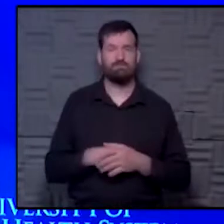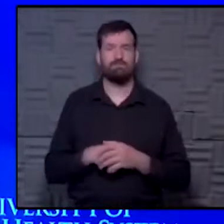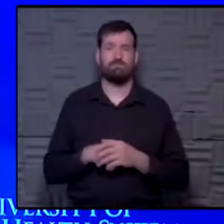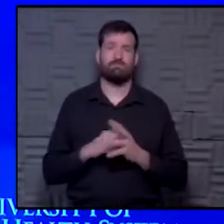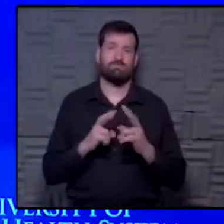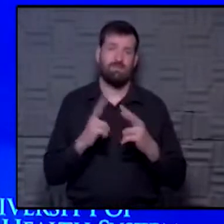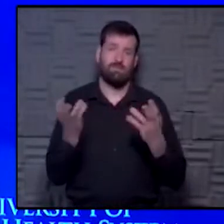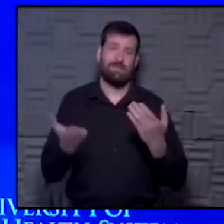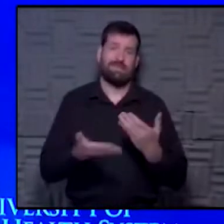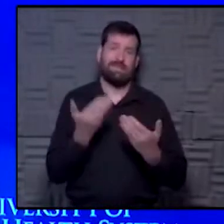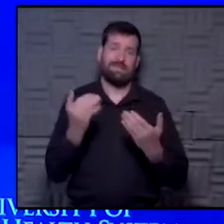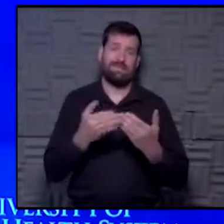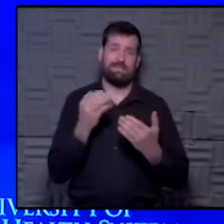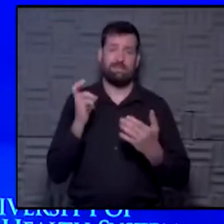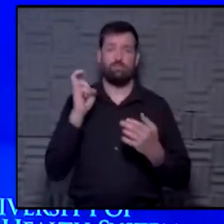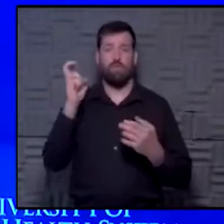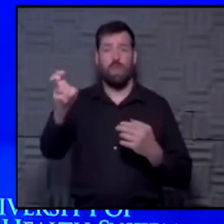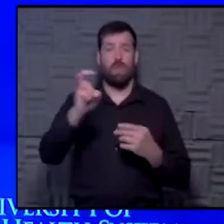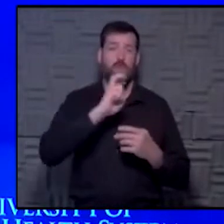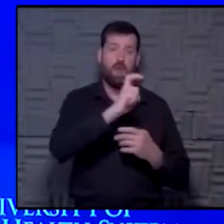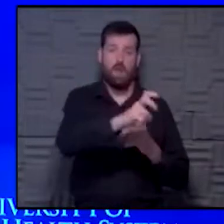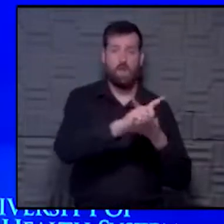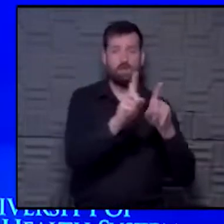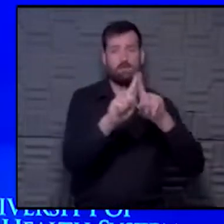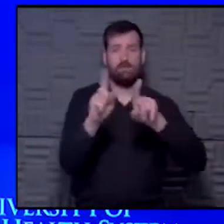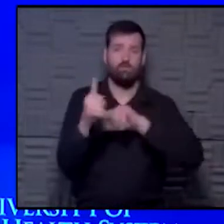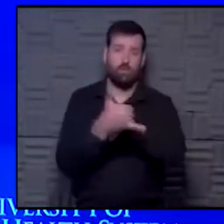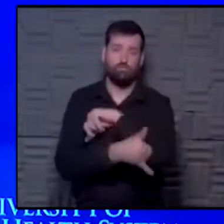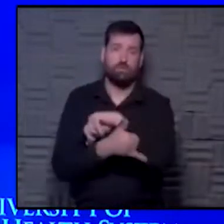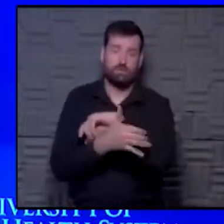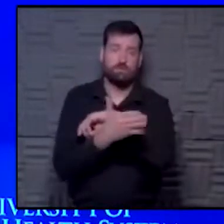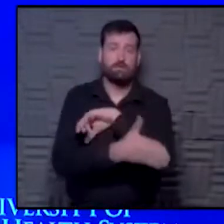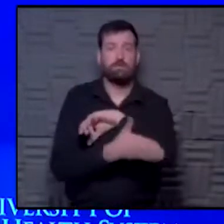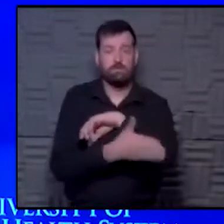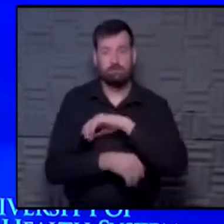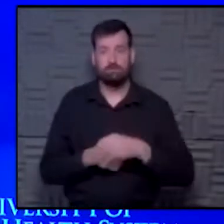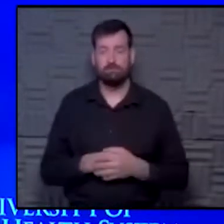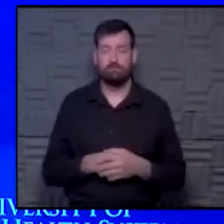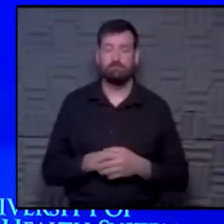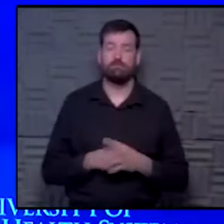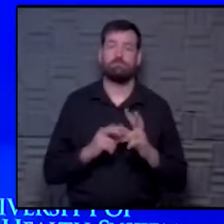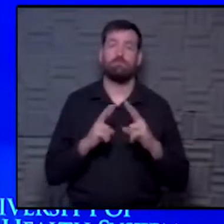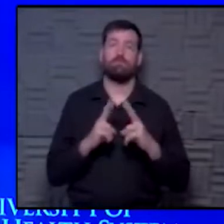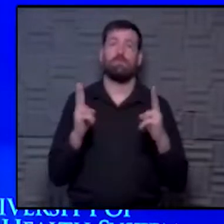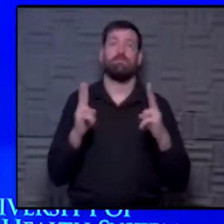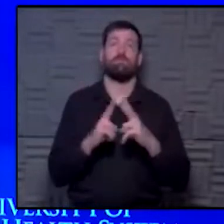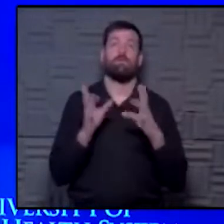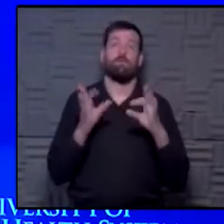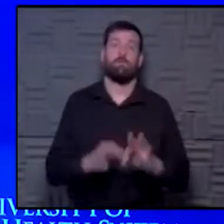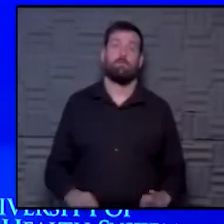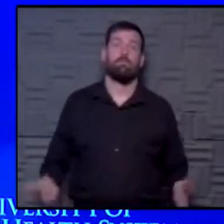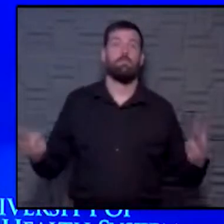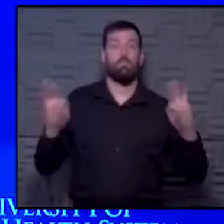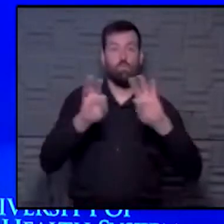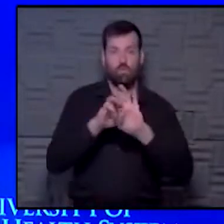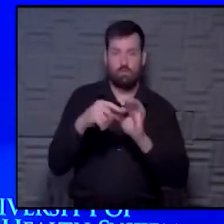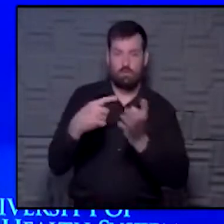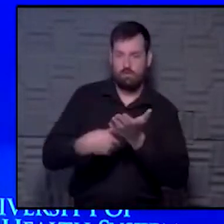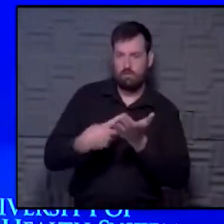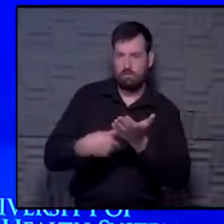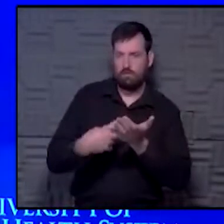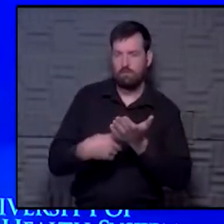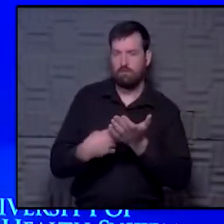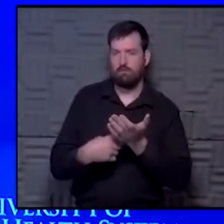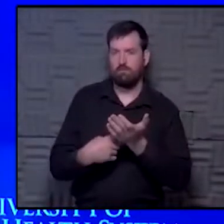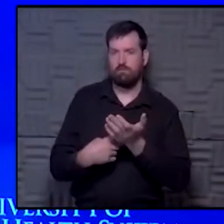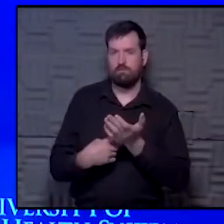for people to travel from country to country. And so there's a very, very important conversation here about the